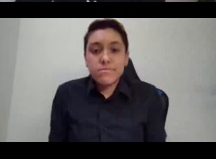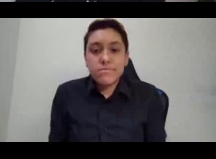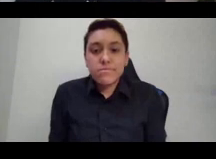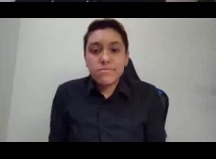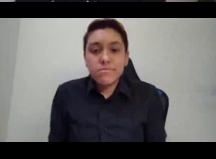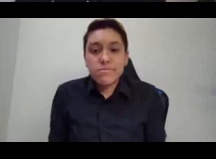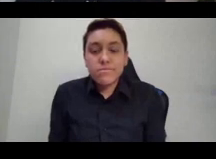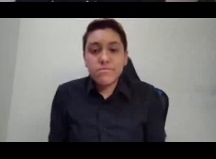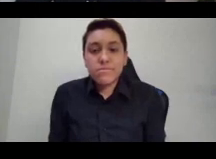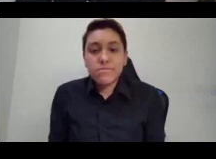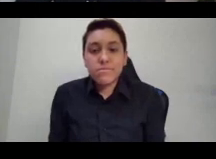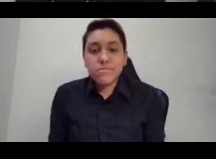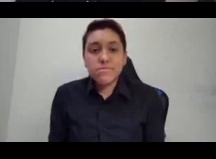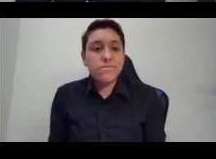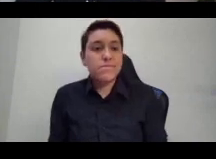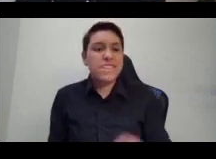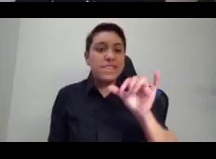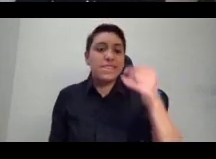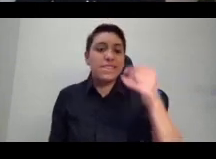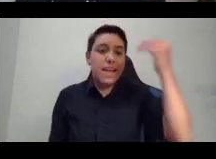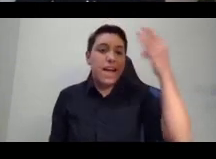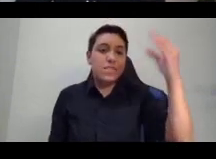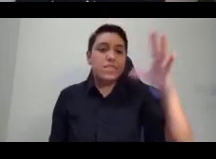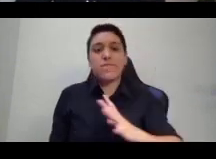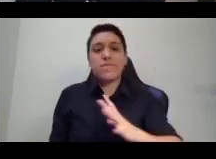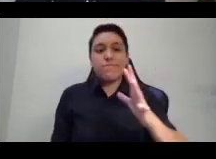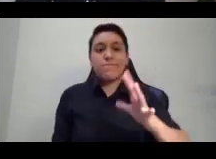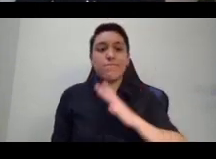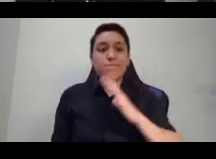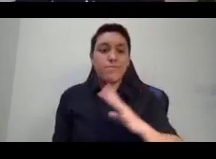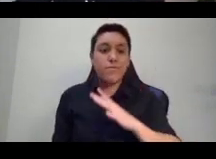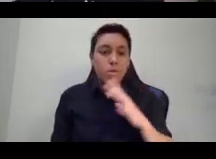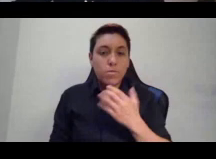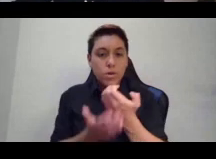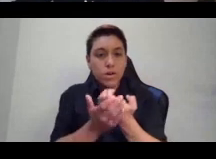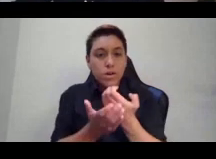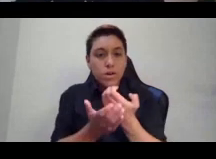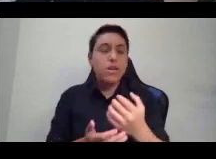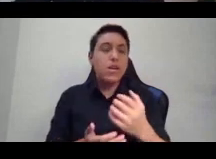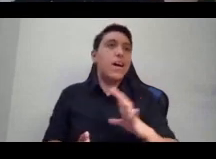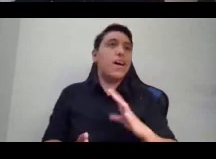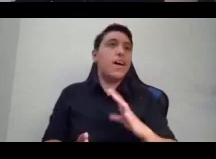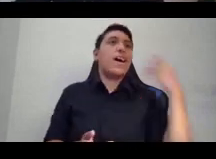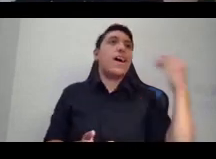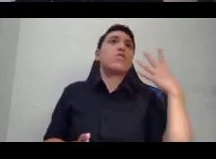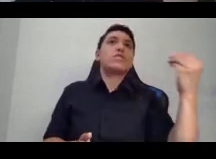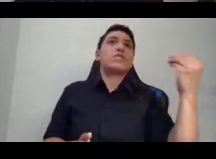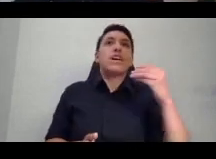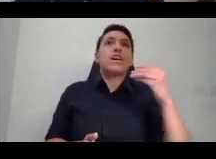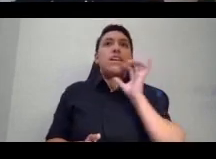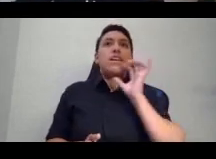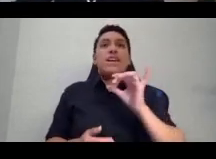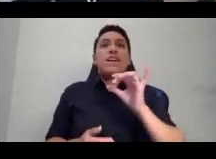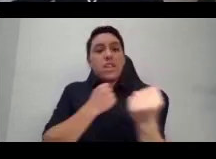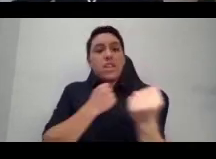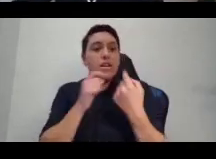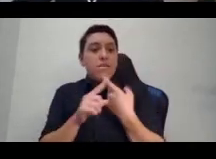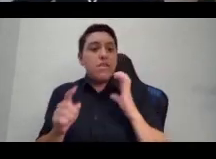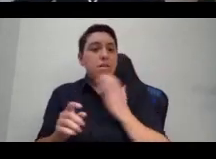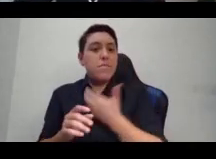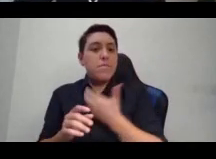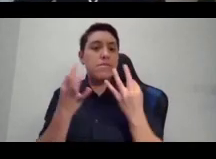outside of the formal economy, outside of the loving embraces of our families and our faiths, et cetera.